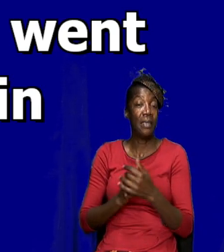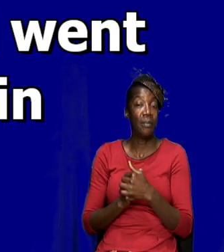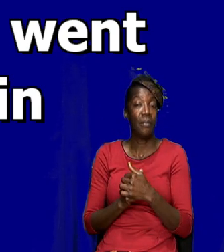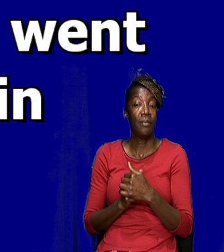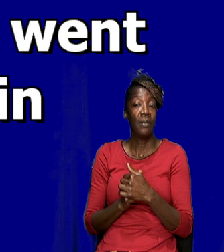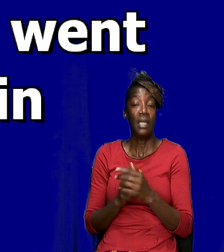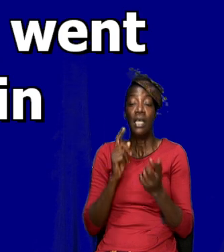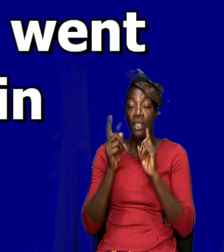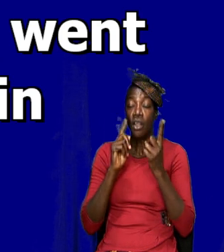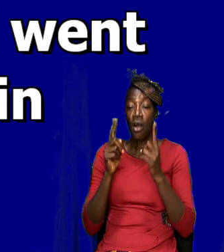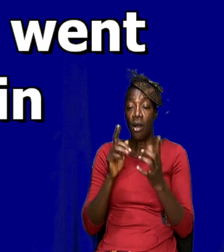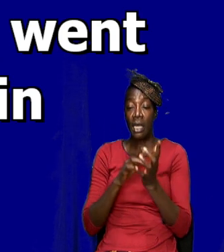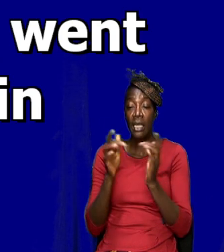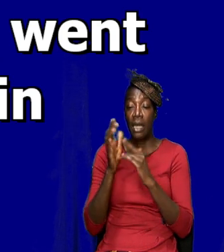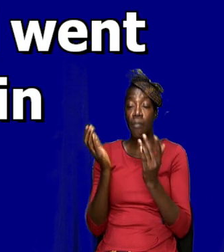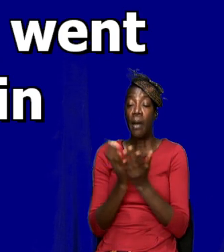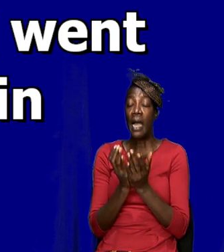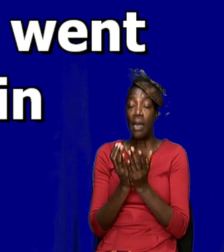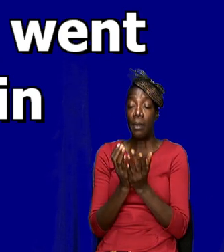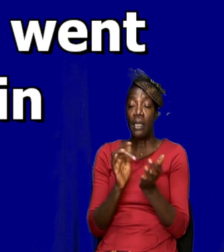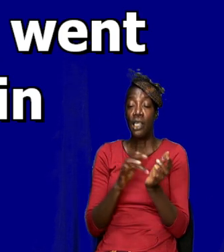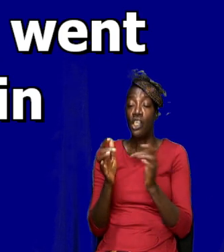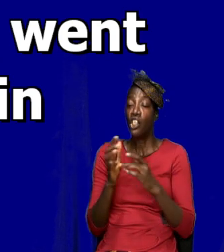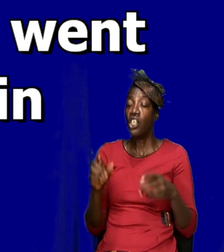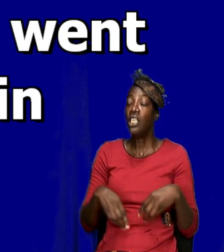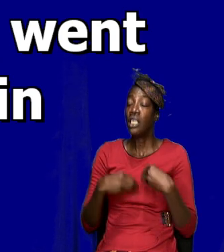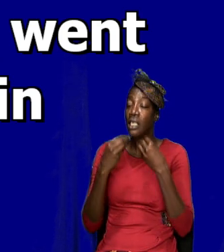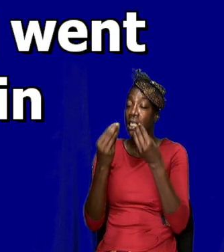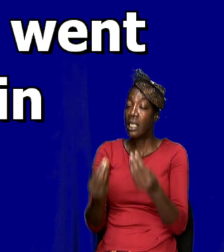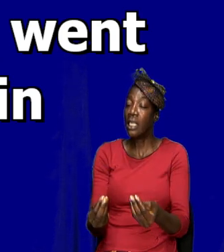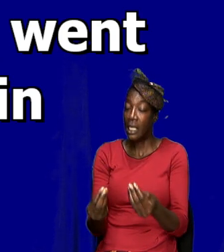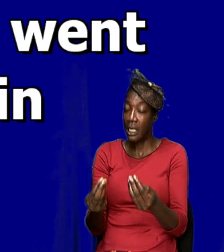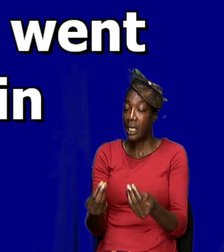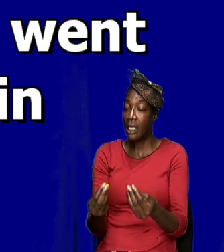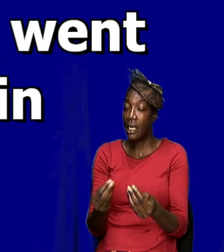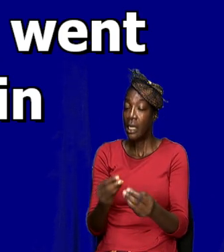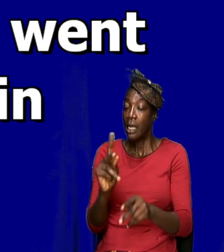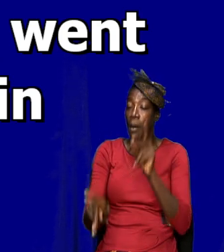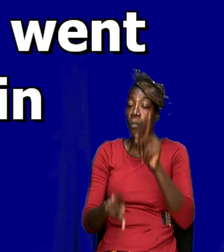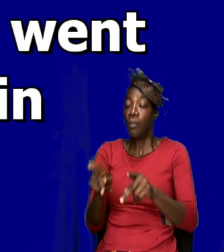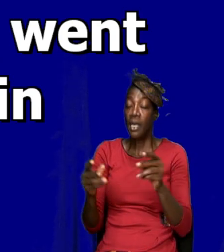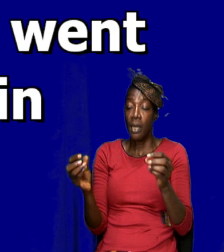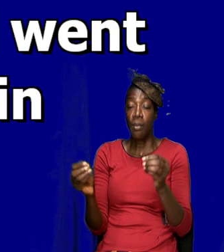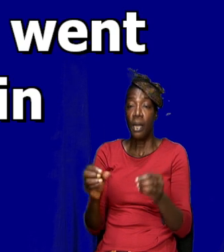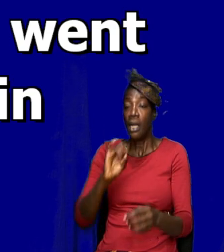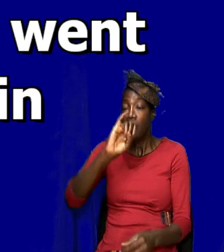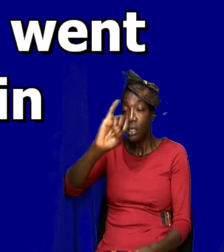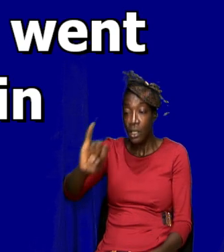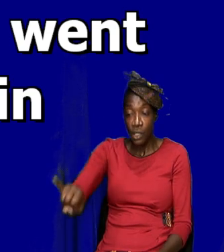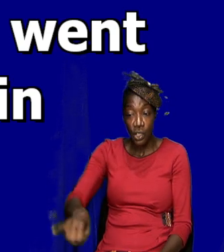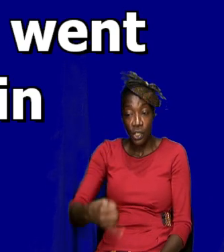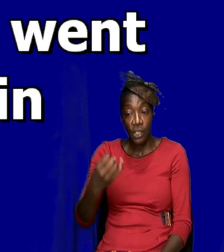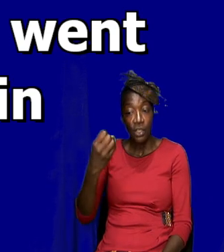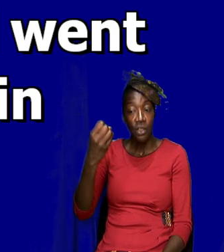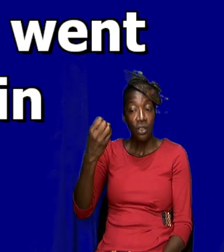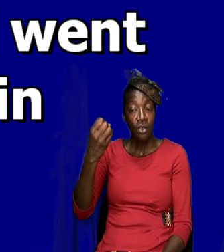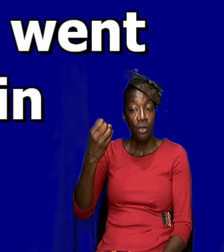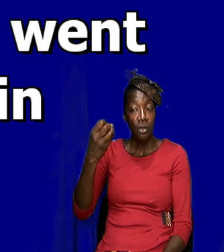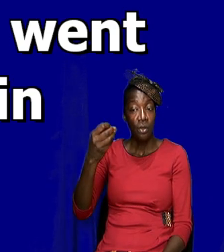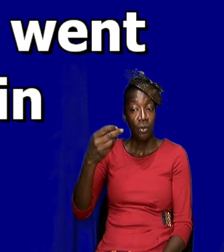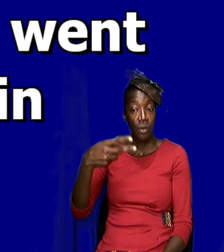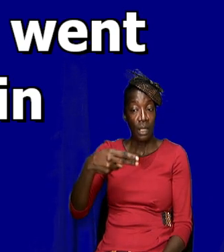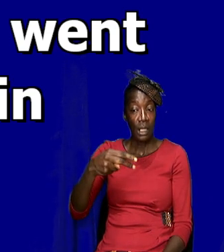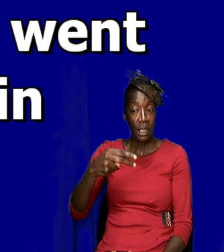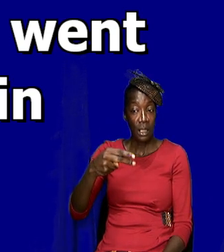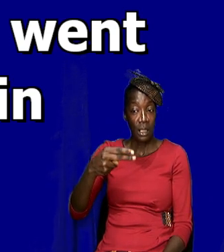mentioned in scripture where he actually, the scripture said that he took John and James and went up into a